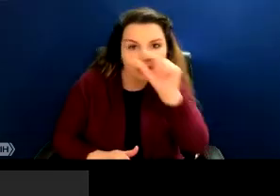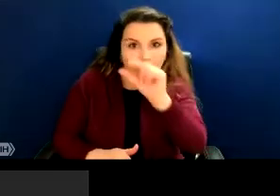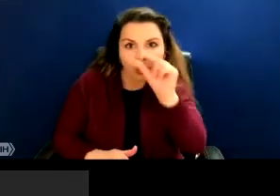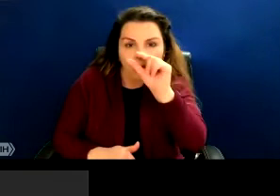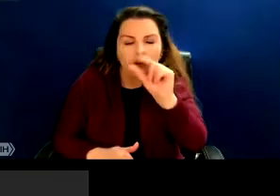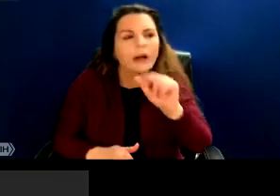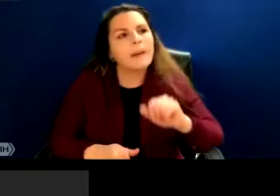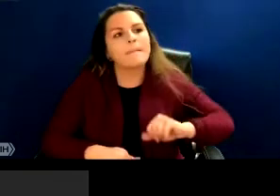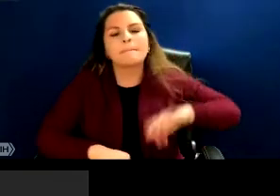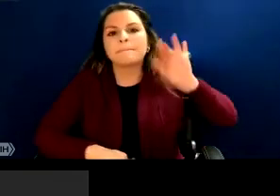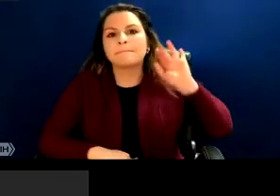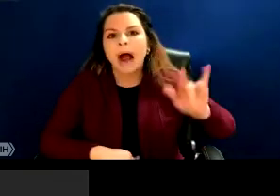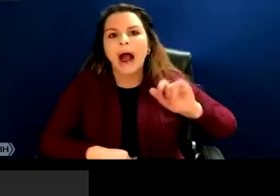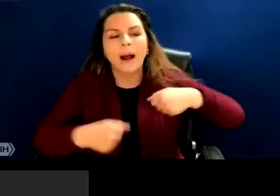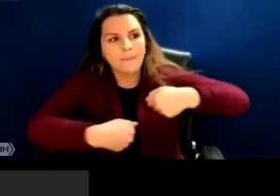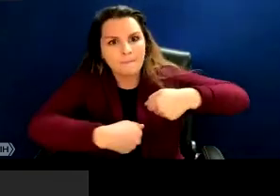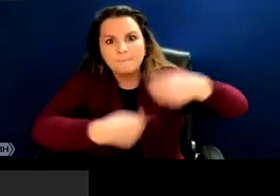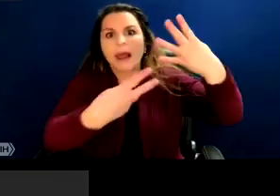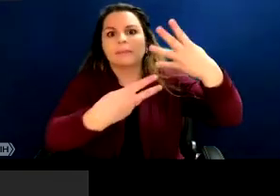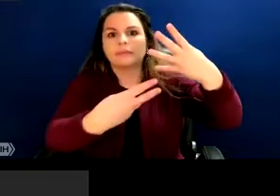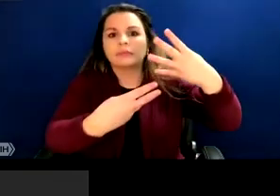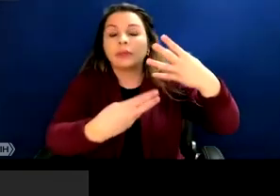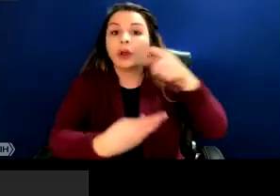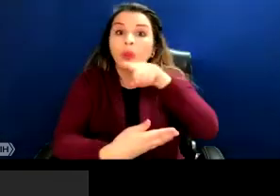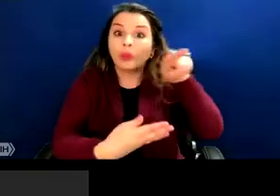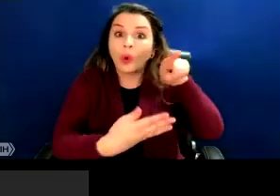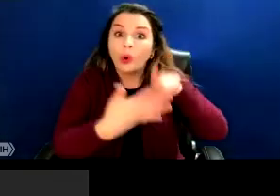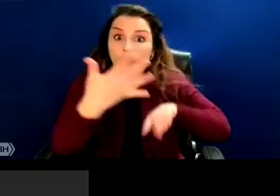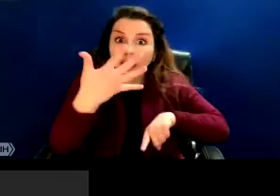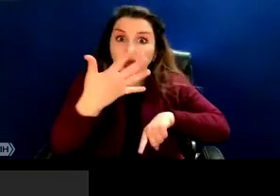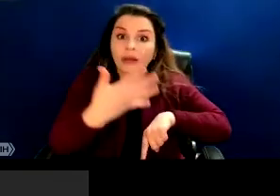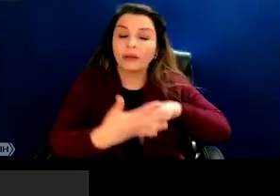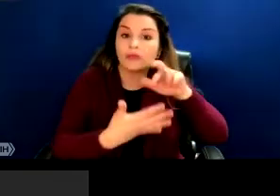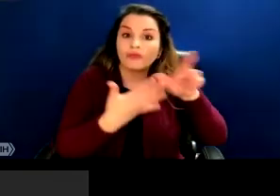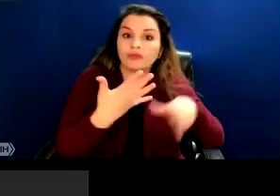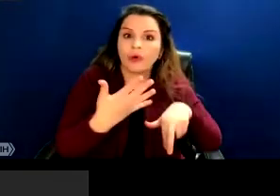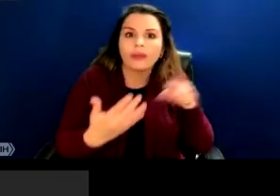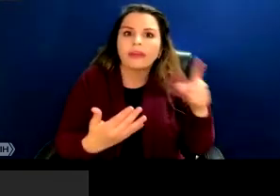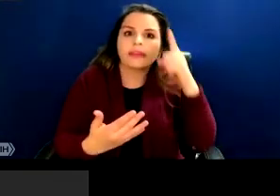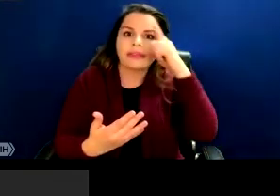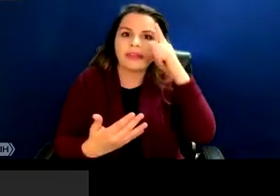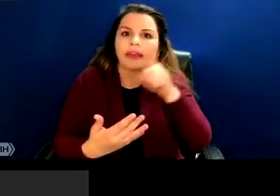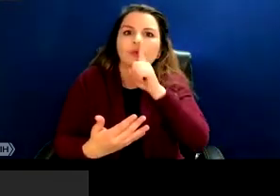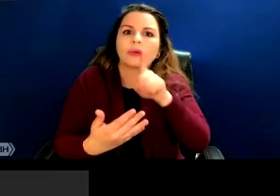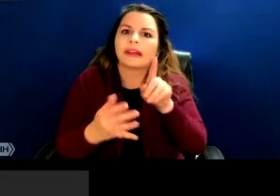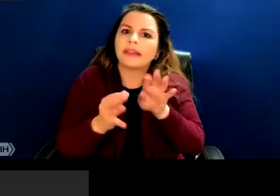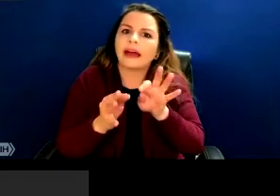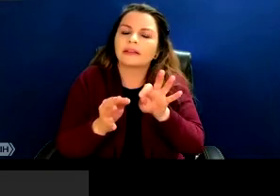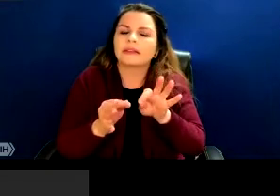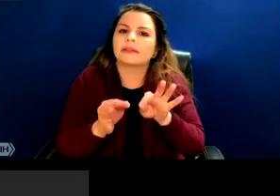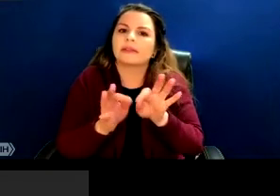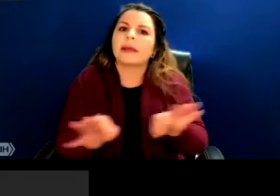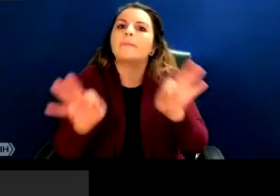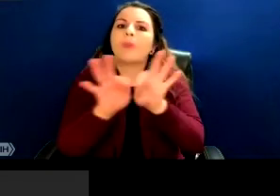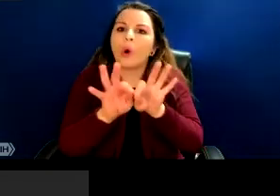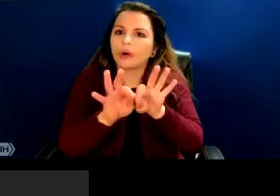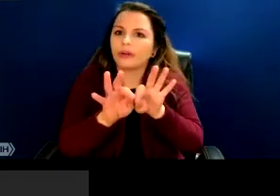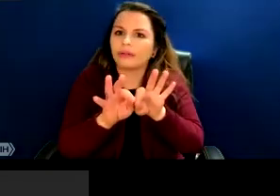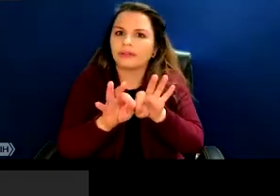believe that what they get back is, in fact, the most kind of credible and